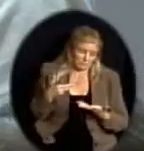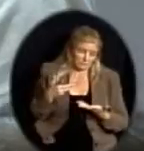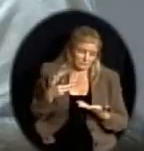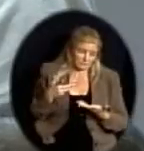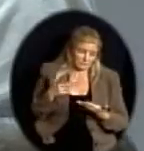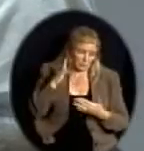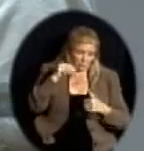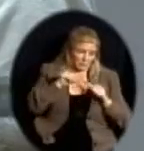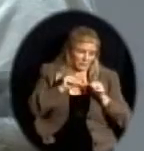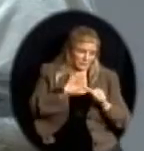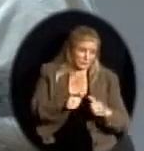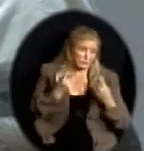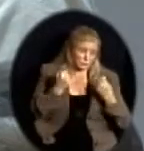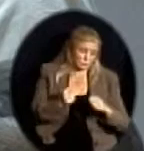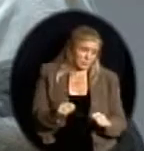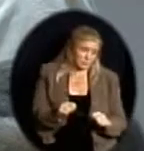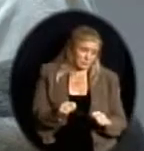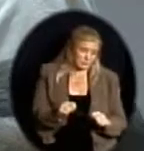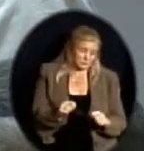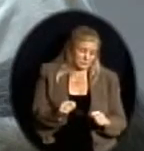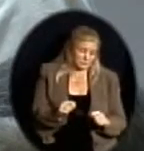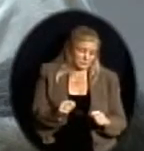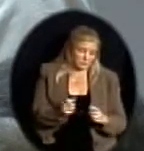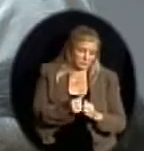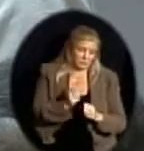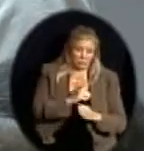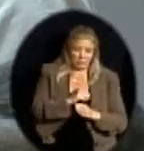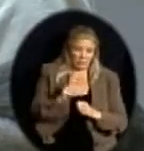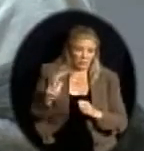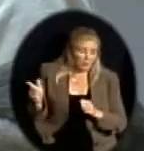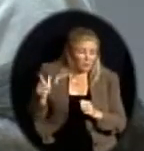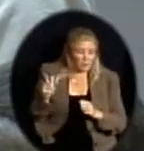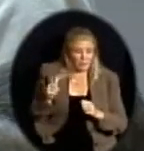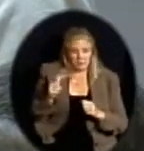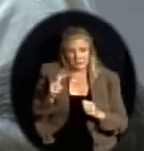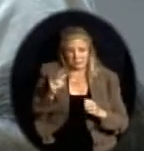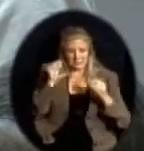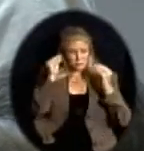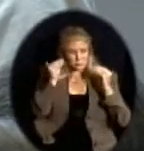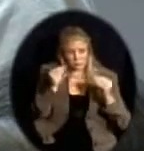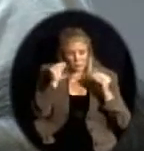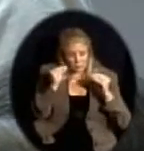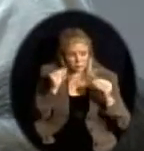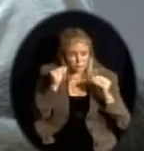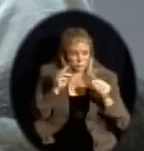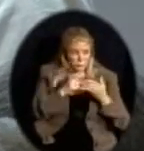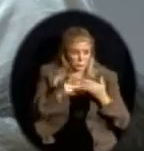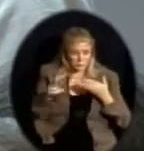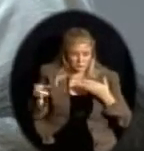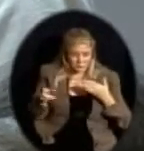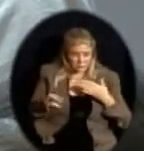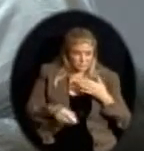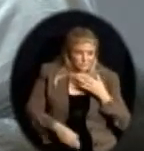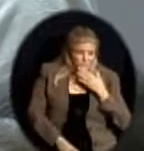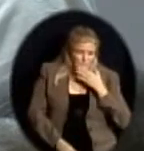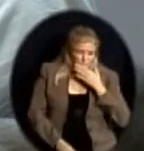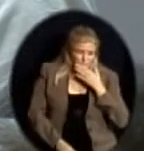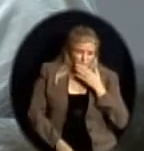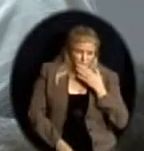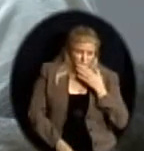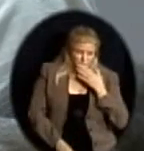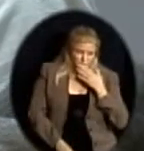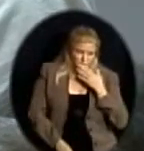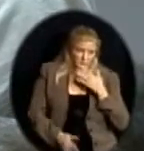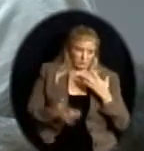try with all the instructional research that we know. We certainly have contacted our State